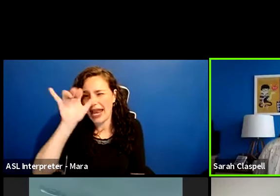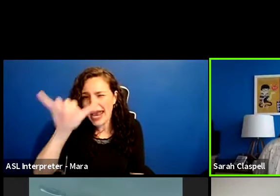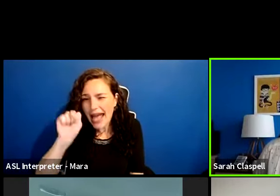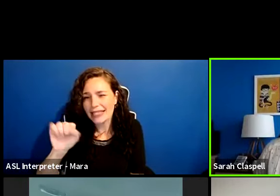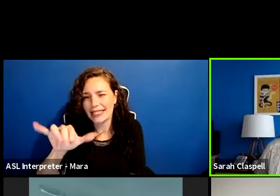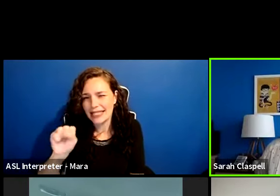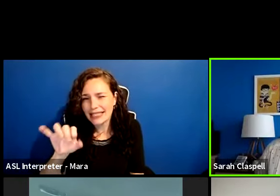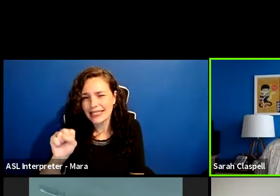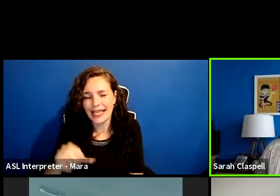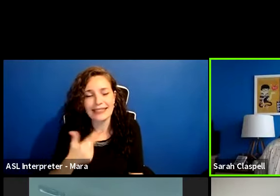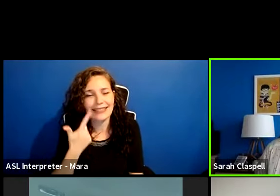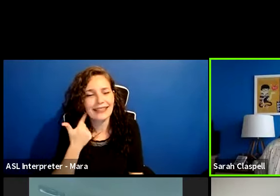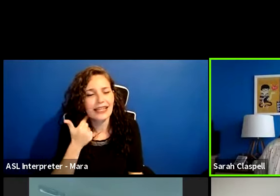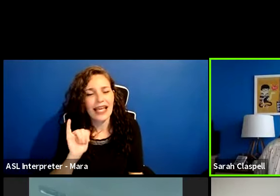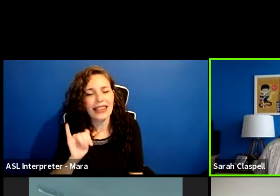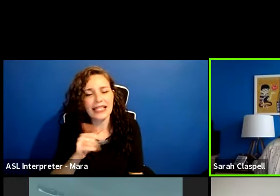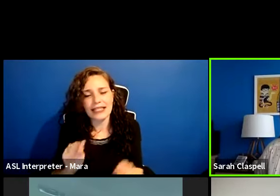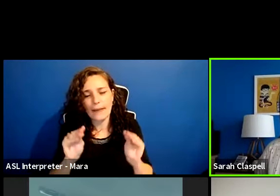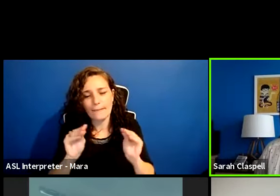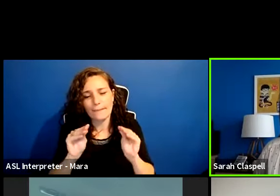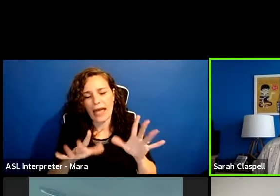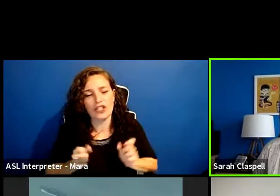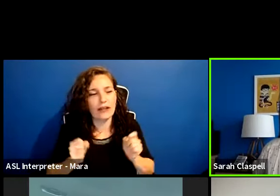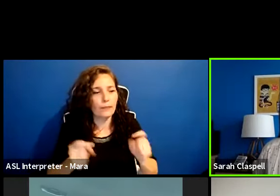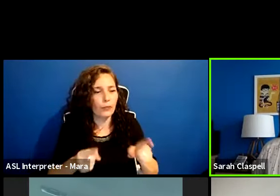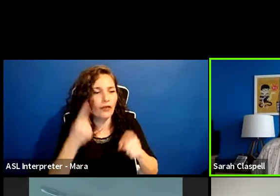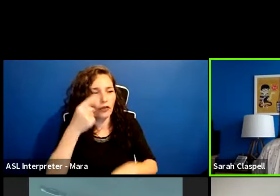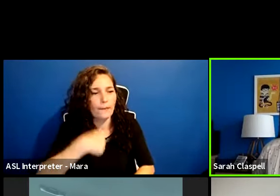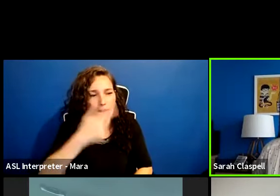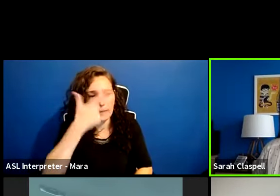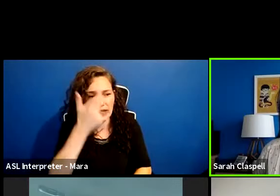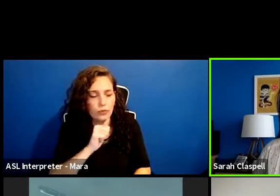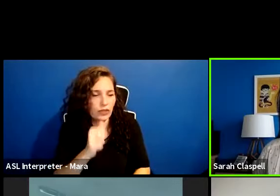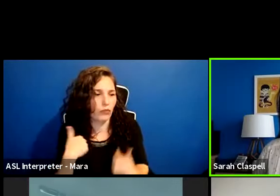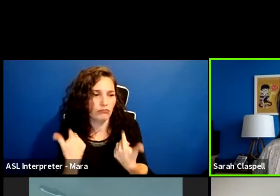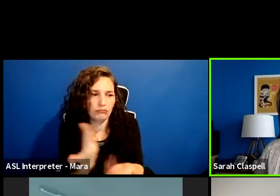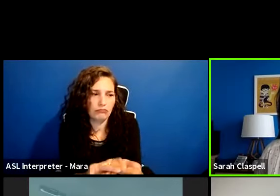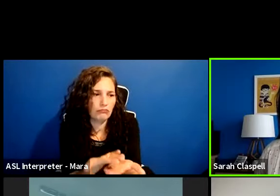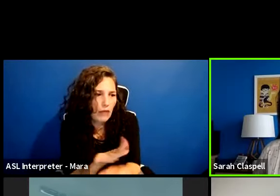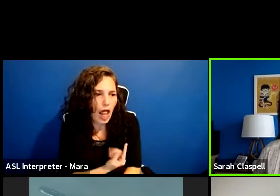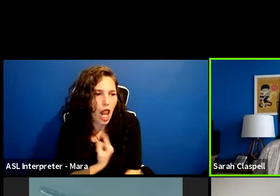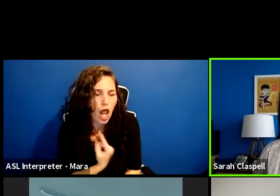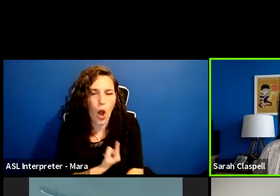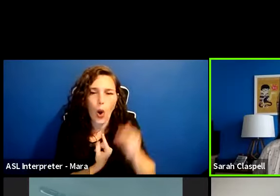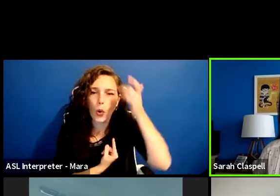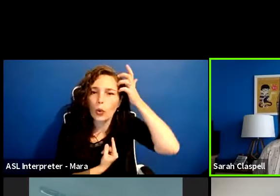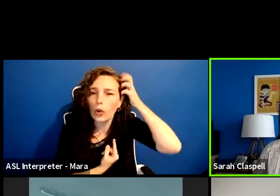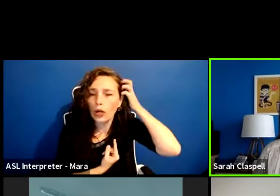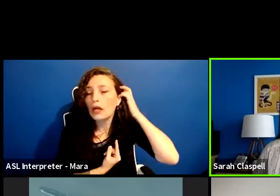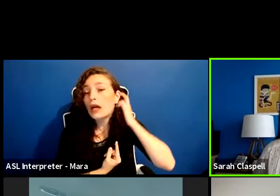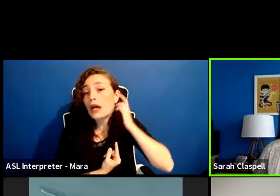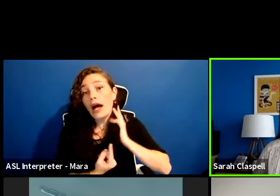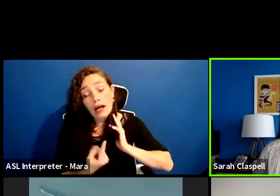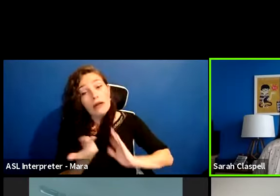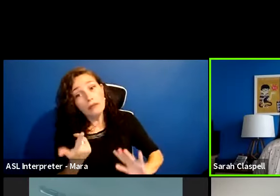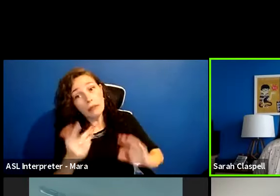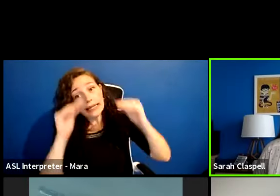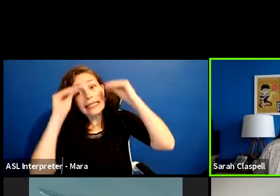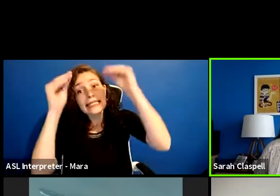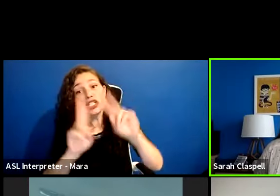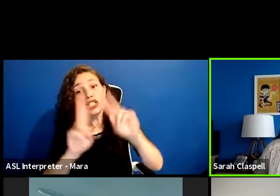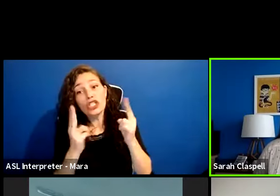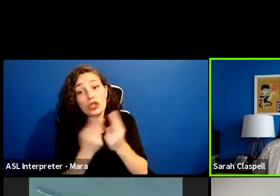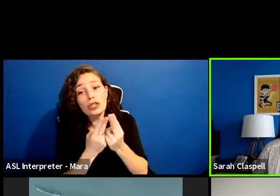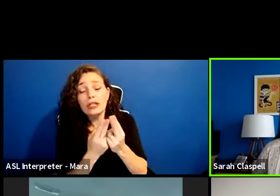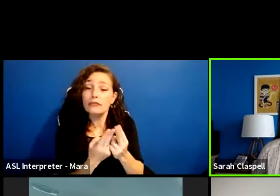this is the magic of improv to me is that we would not have gotten there alone, but it turns out we're a teacher's union who is, we're taking